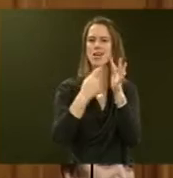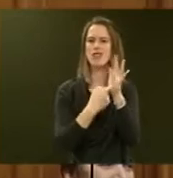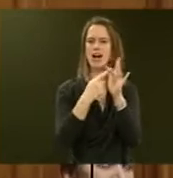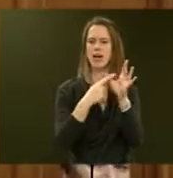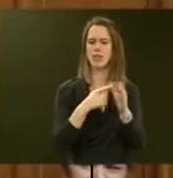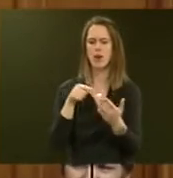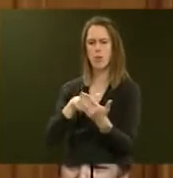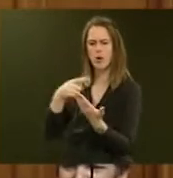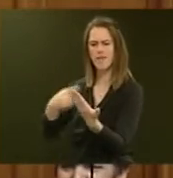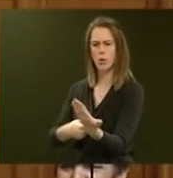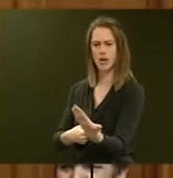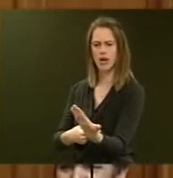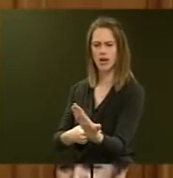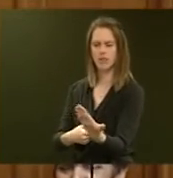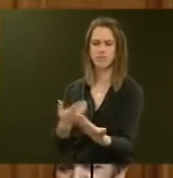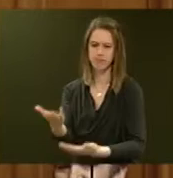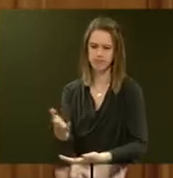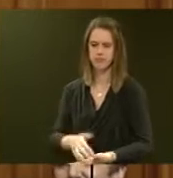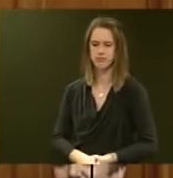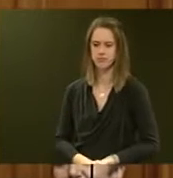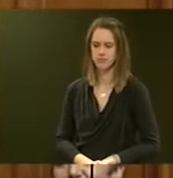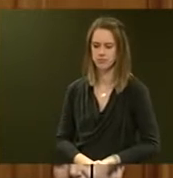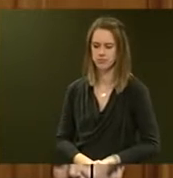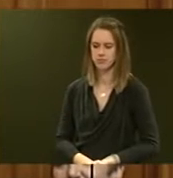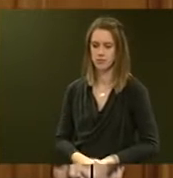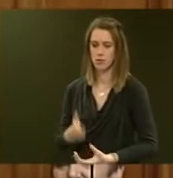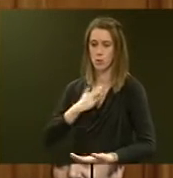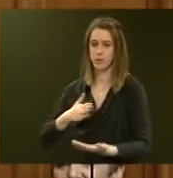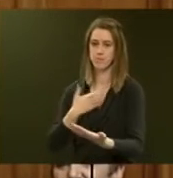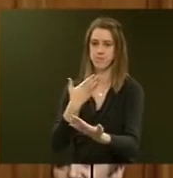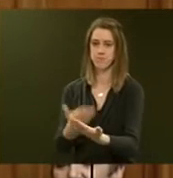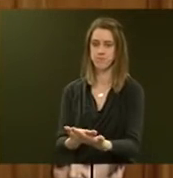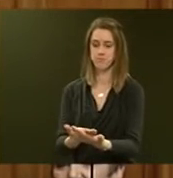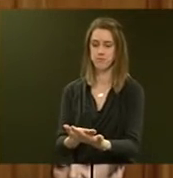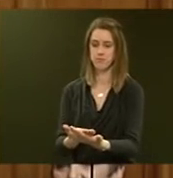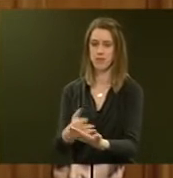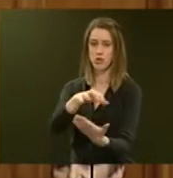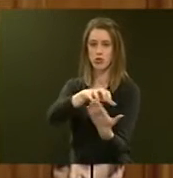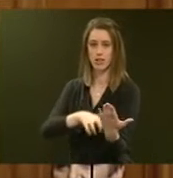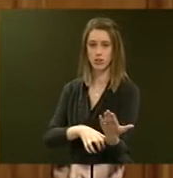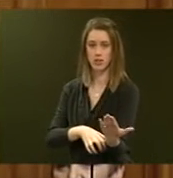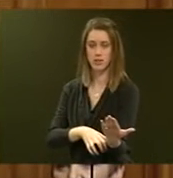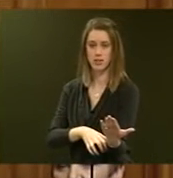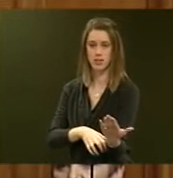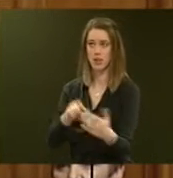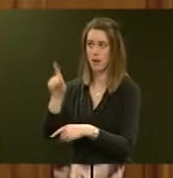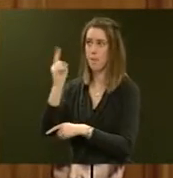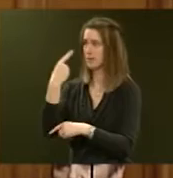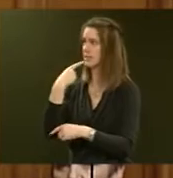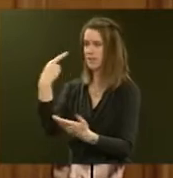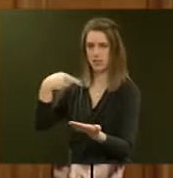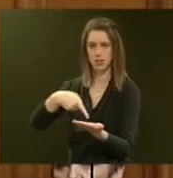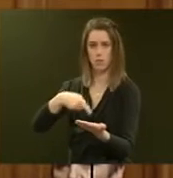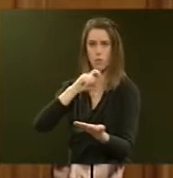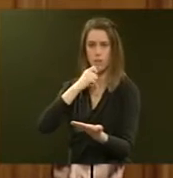Point of order, Mr Speaker. Point of order, the Honourable Deputy. I'd like to table the transcript where the Minister said that